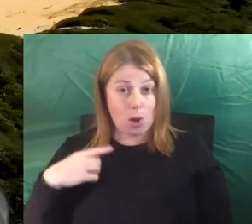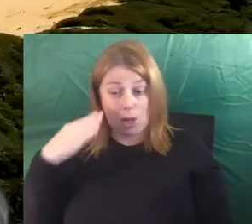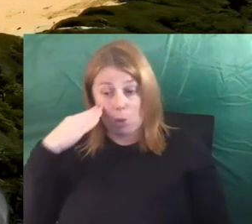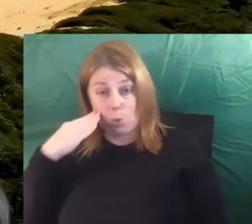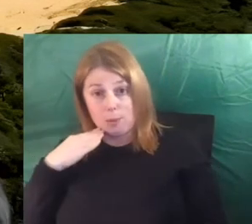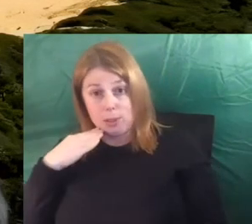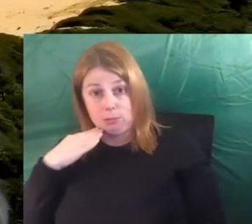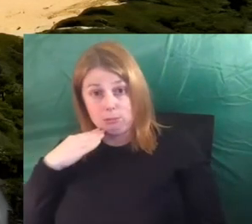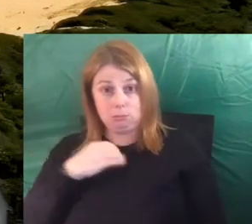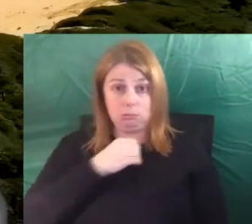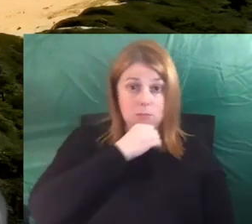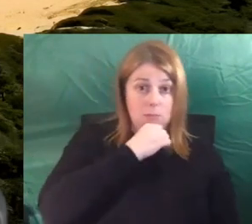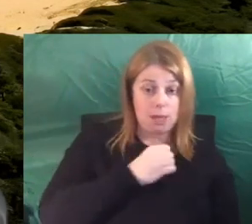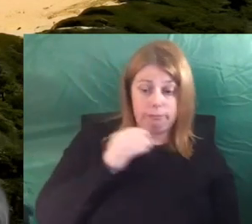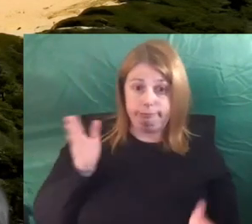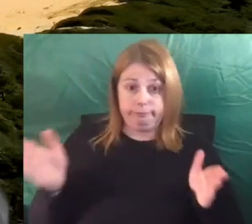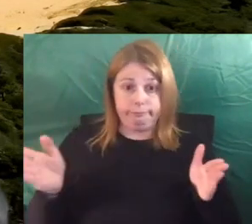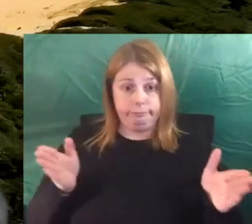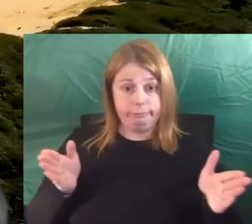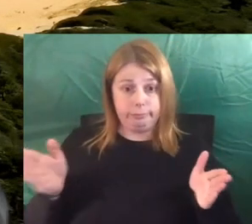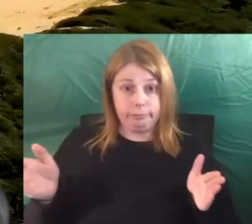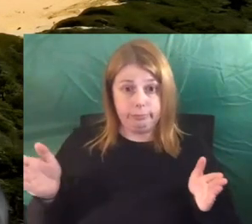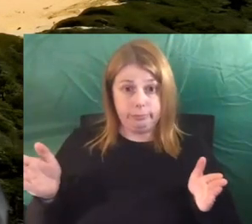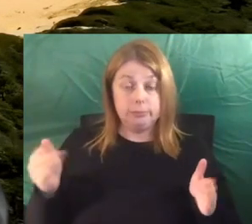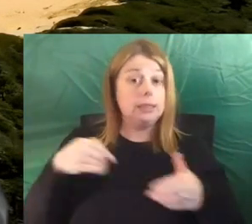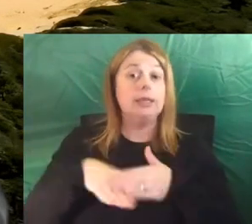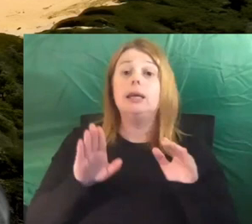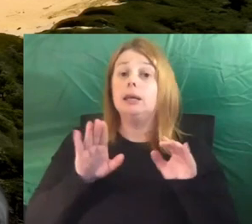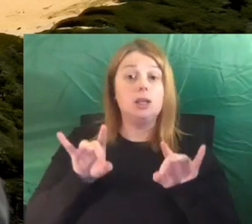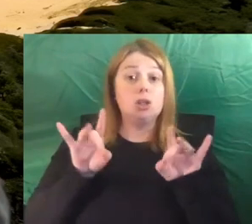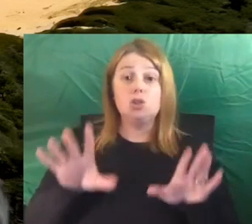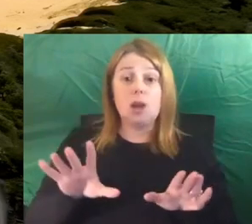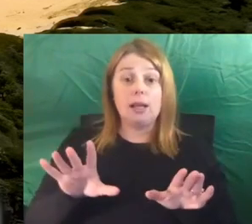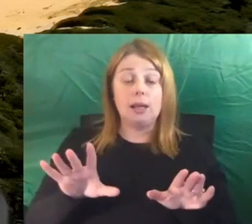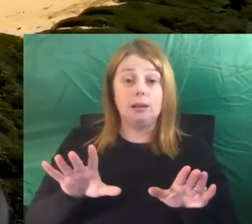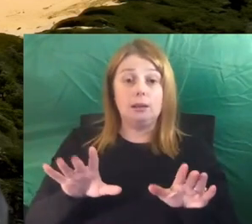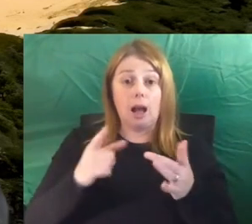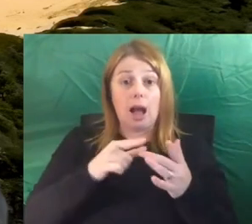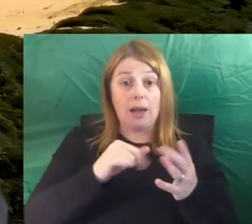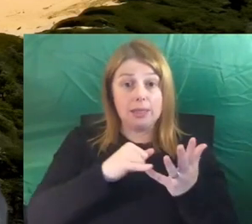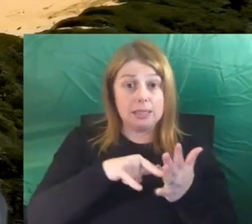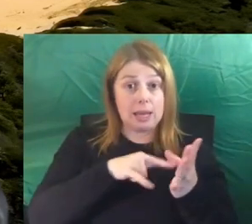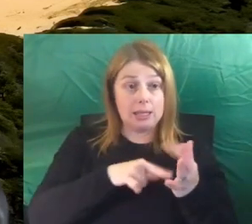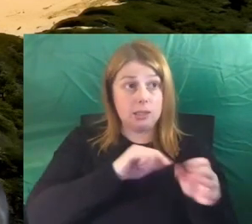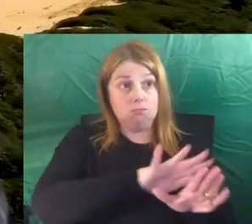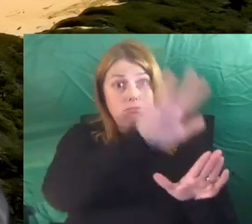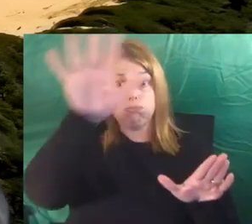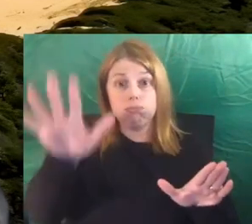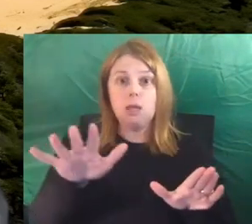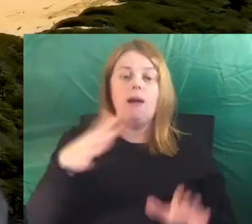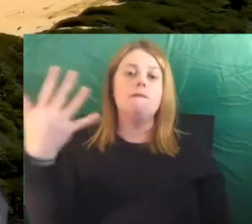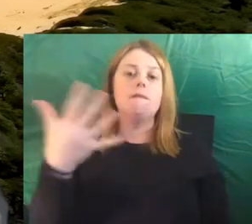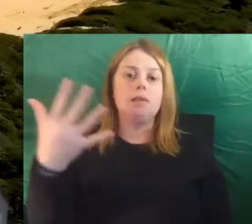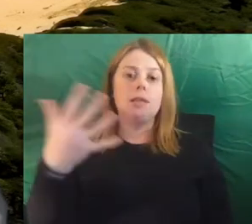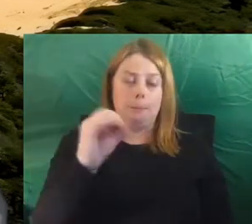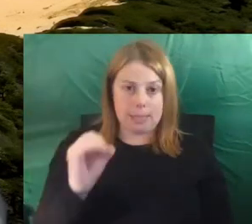are men. Across Australia, it's over 15%. So we know that each year, women have